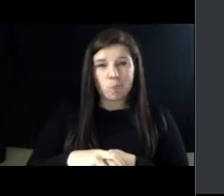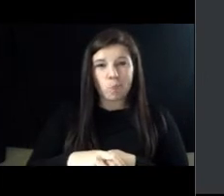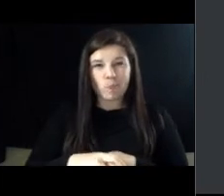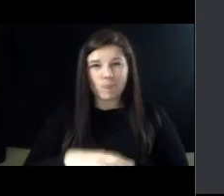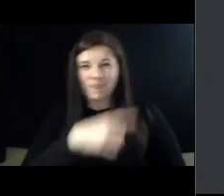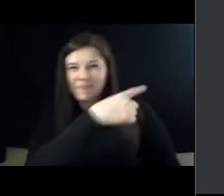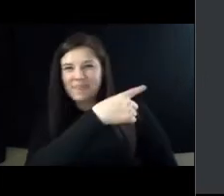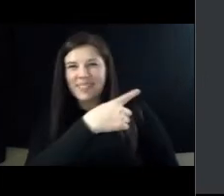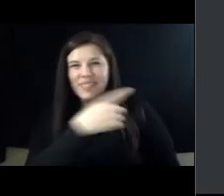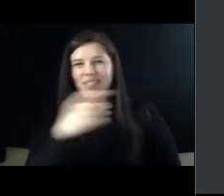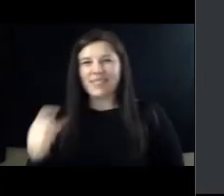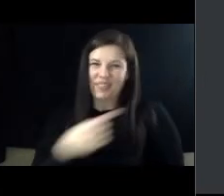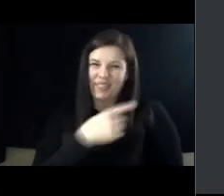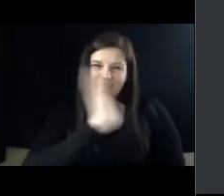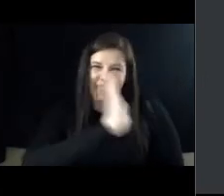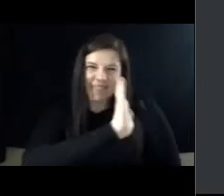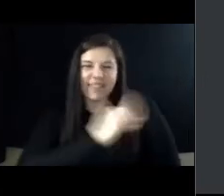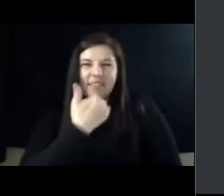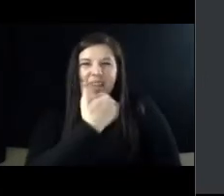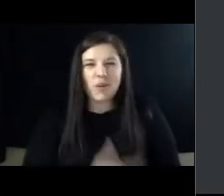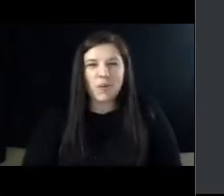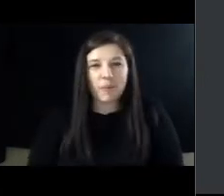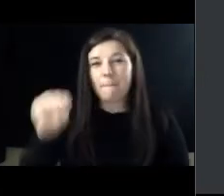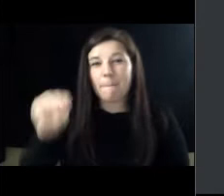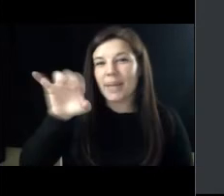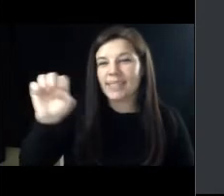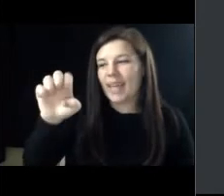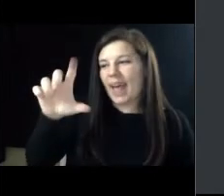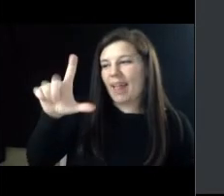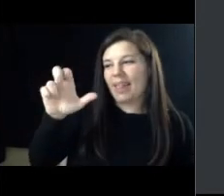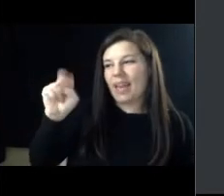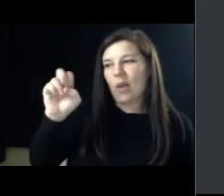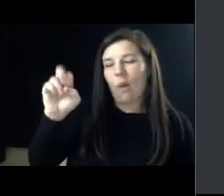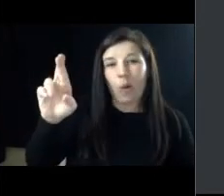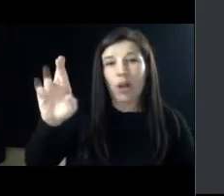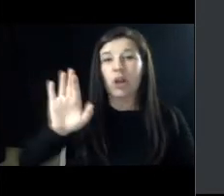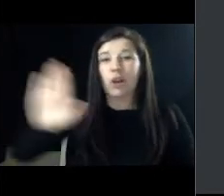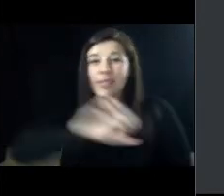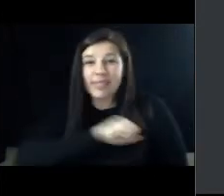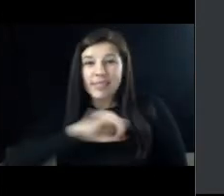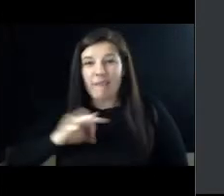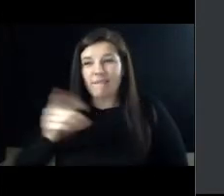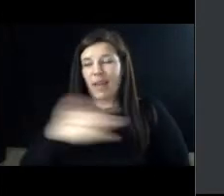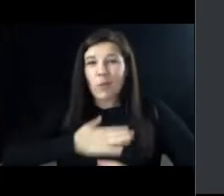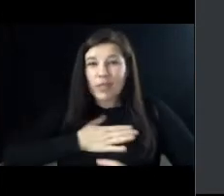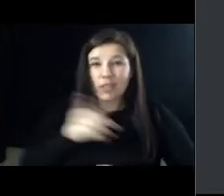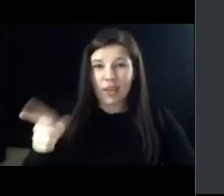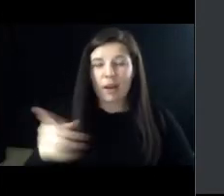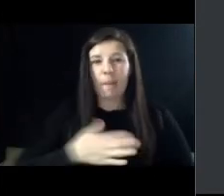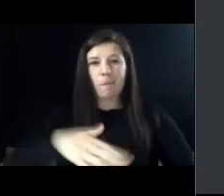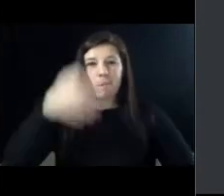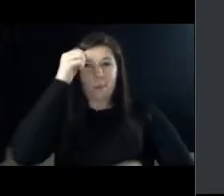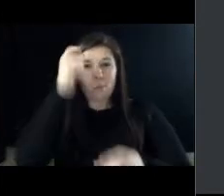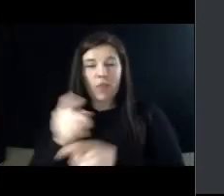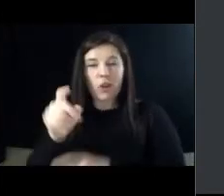there she go back there. Miss Illinois and her staff. I really appreciate her. You my brother Irvin's here. So, you know,